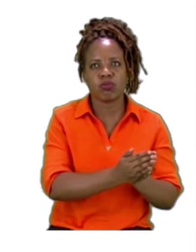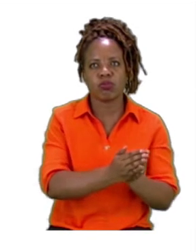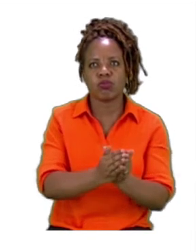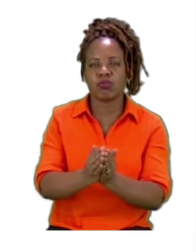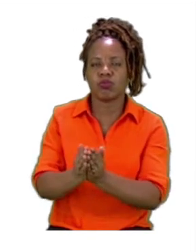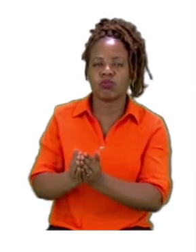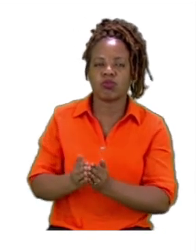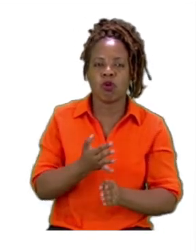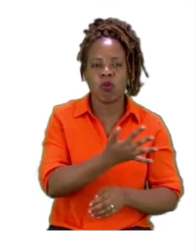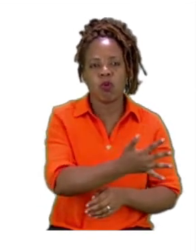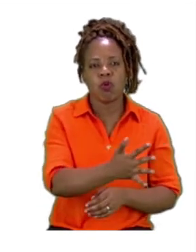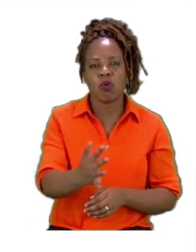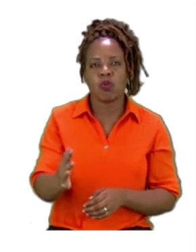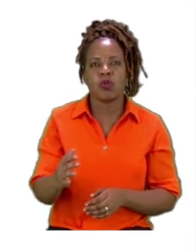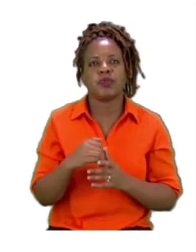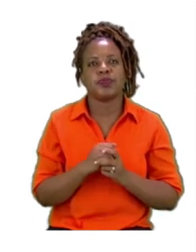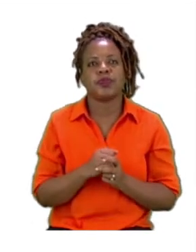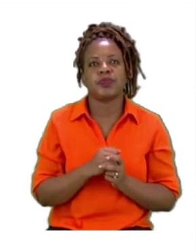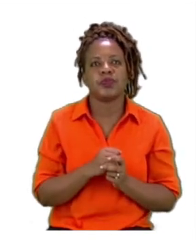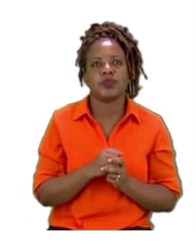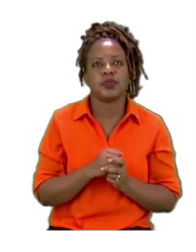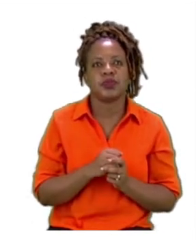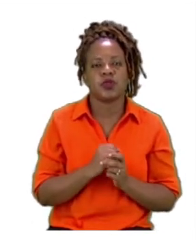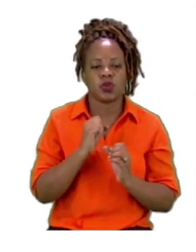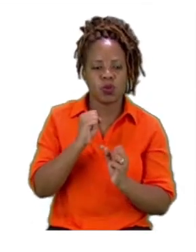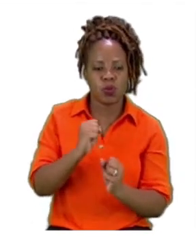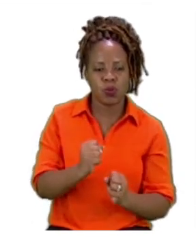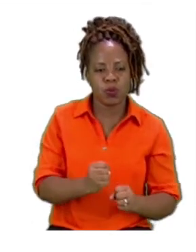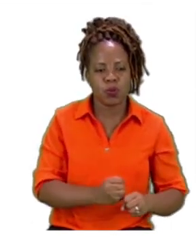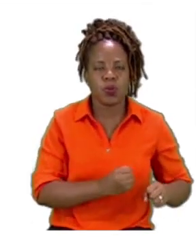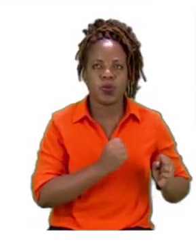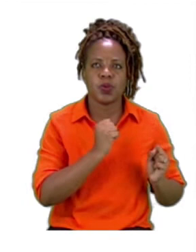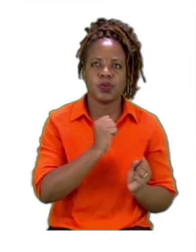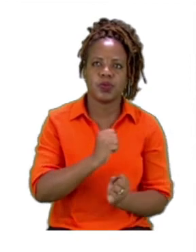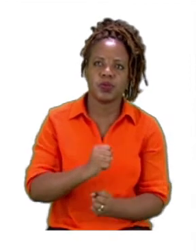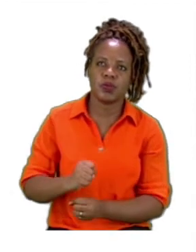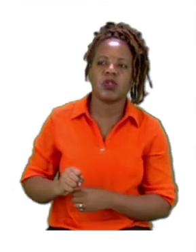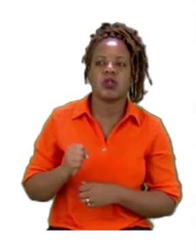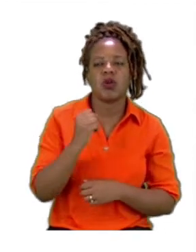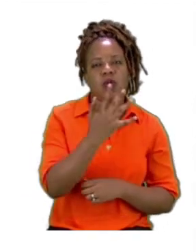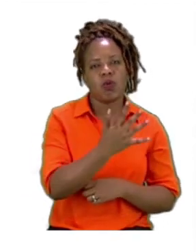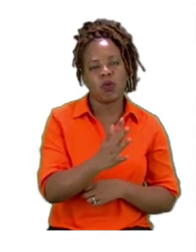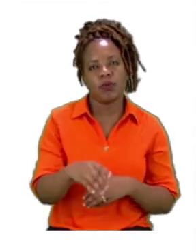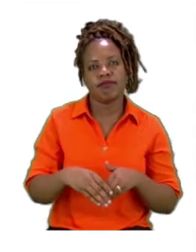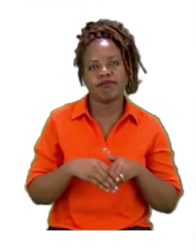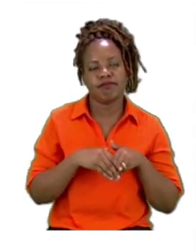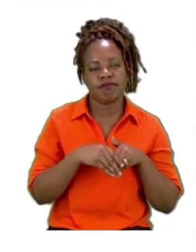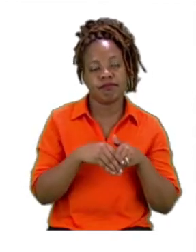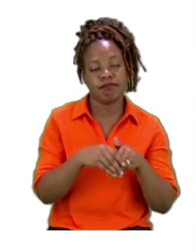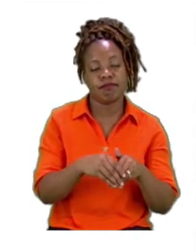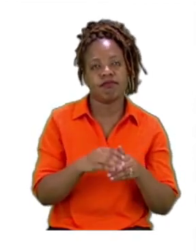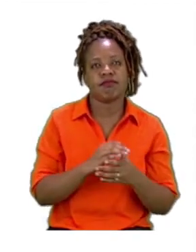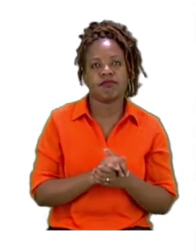water. A canoe is also water transport but the only difference is that